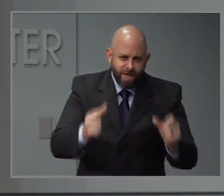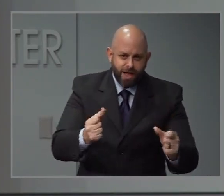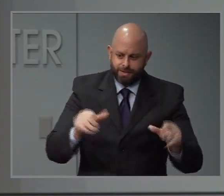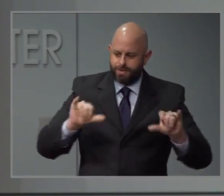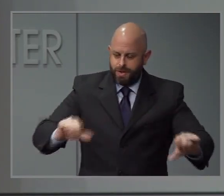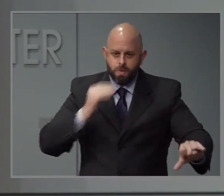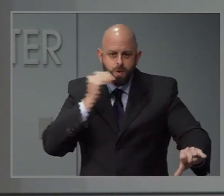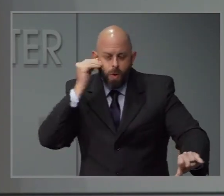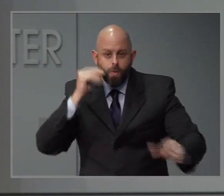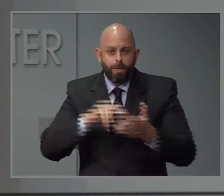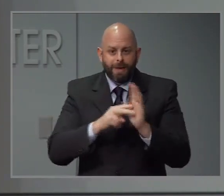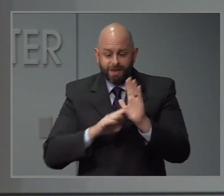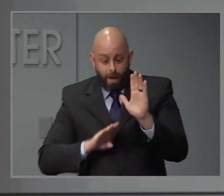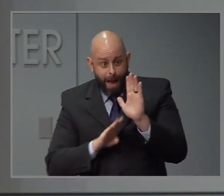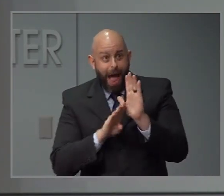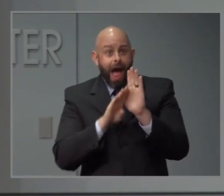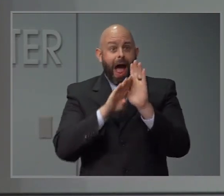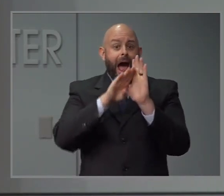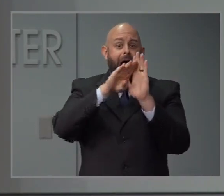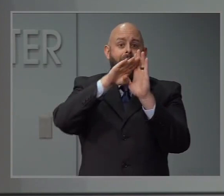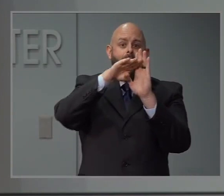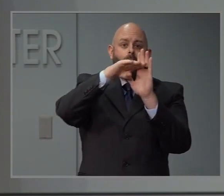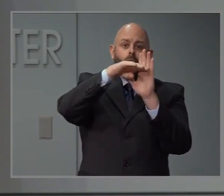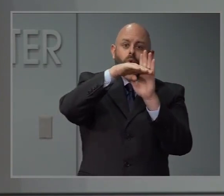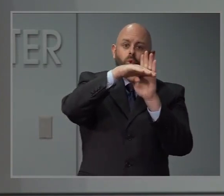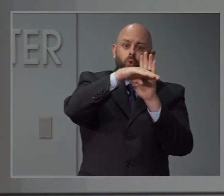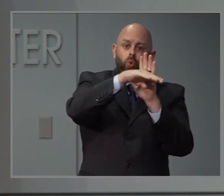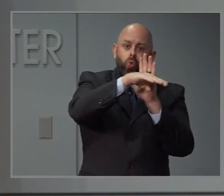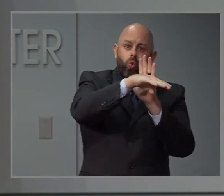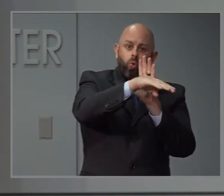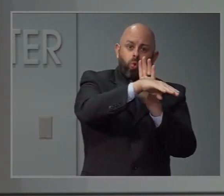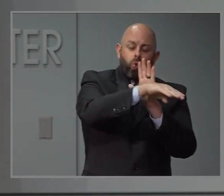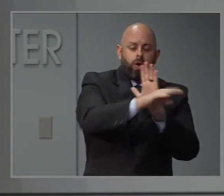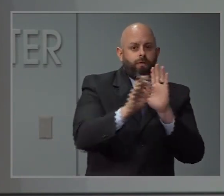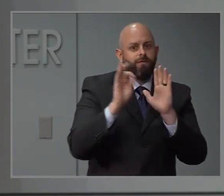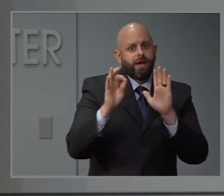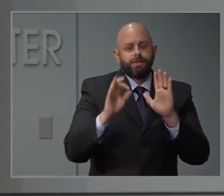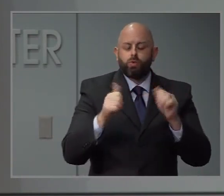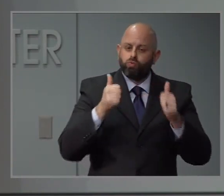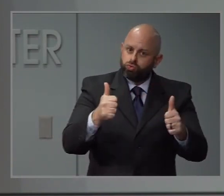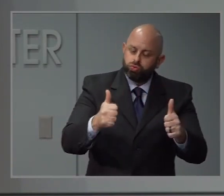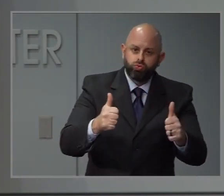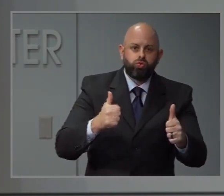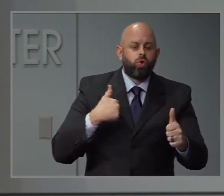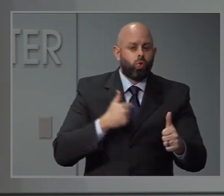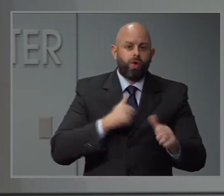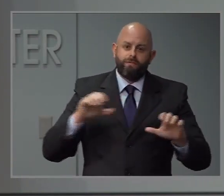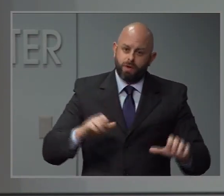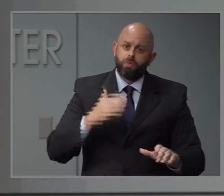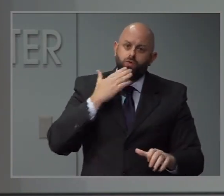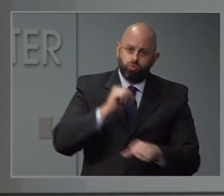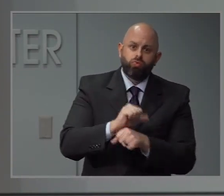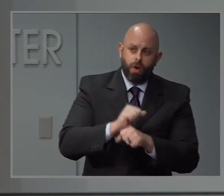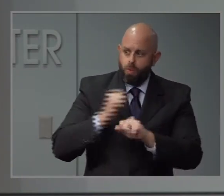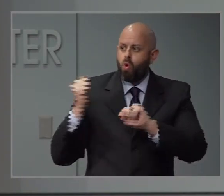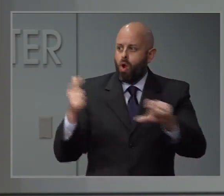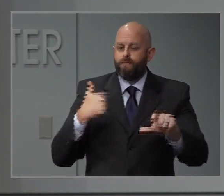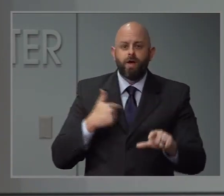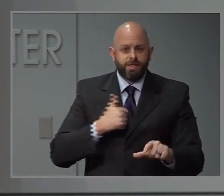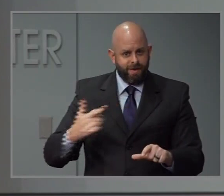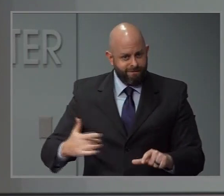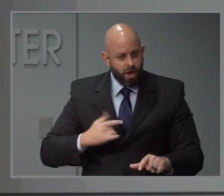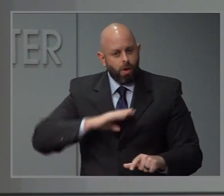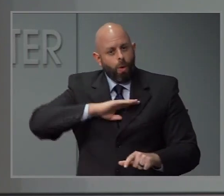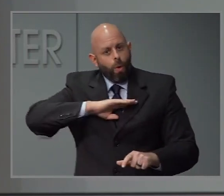spike in cases or a surge on our medical system. And that's been fantastic. I think that we have done the work that we needed to do. I feel really